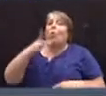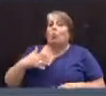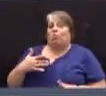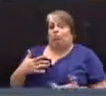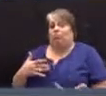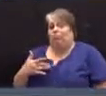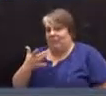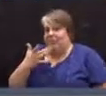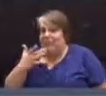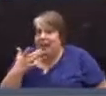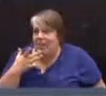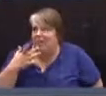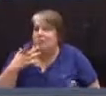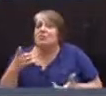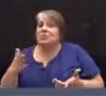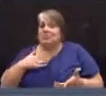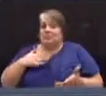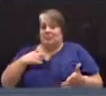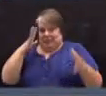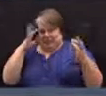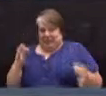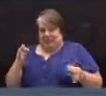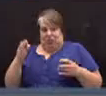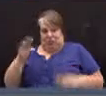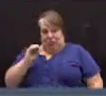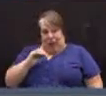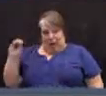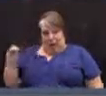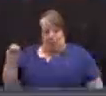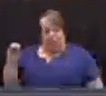please rise and remain standing.